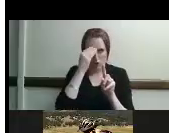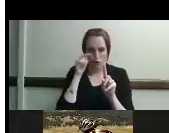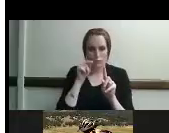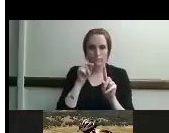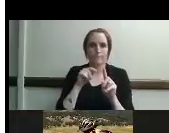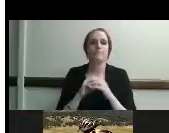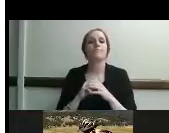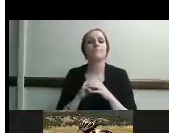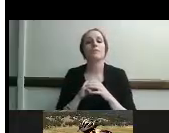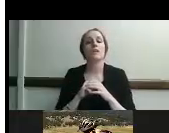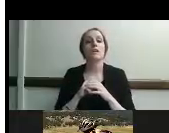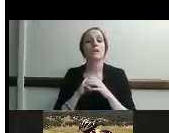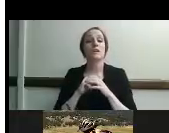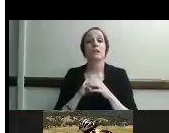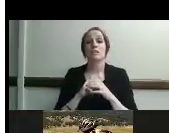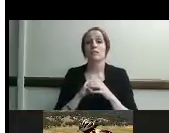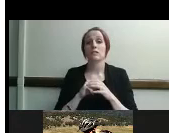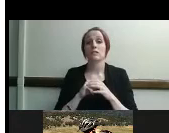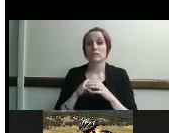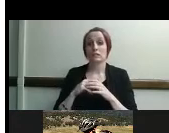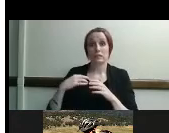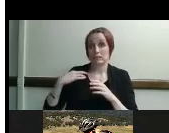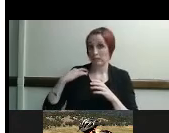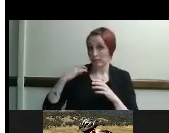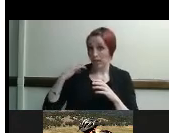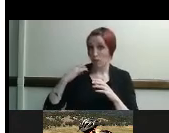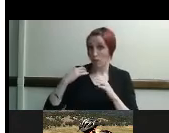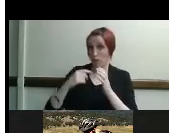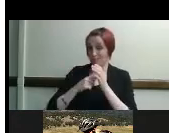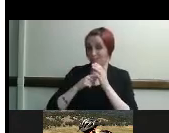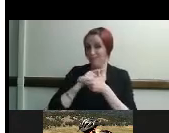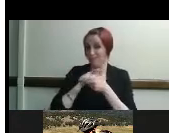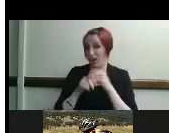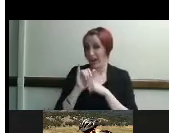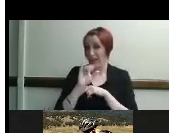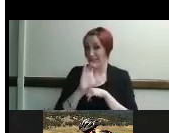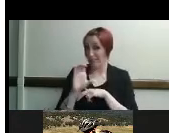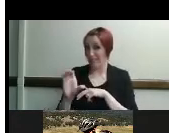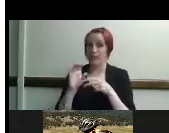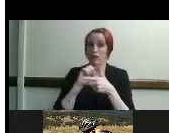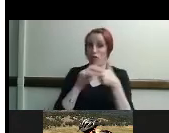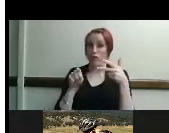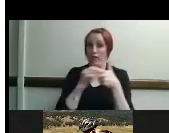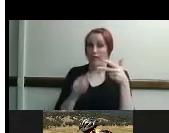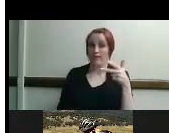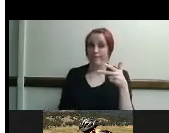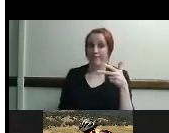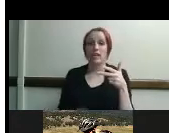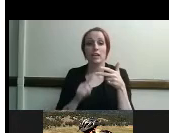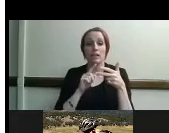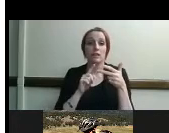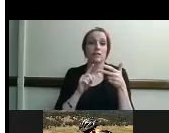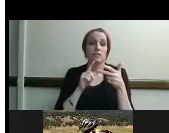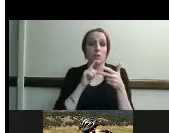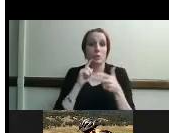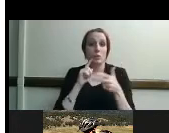of the ICC there are three parts three requirements deafblind consumers must